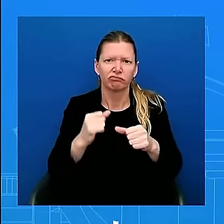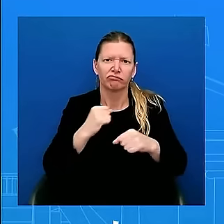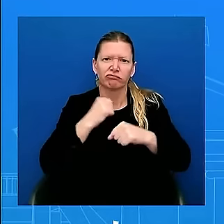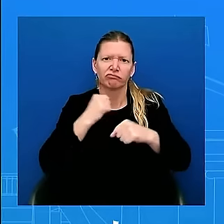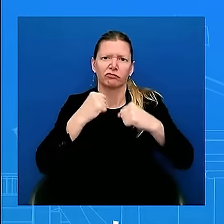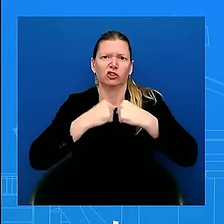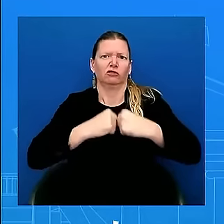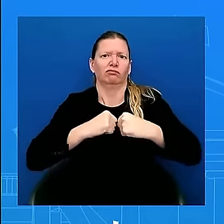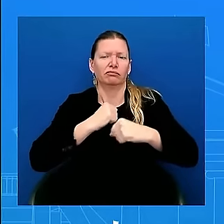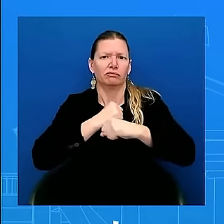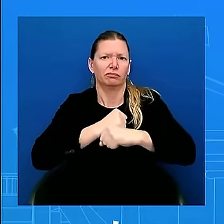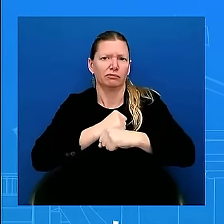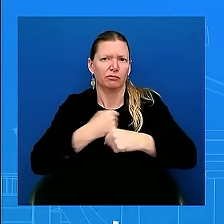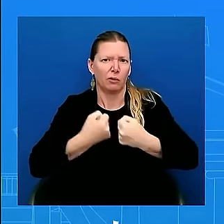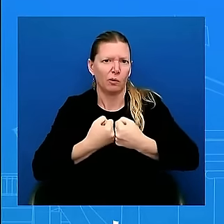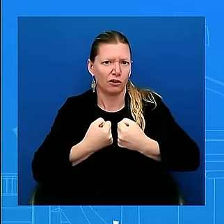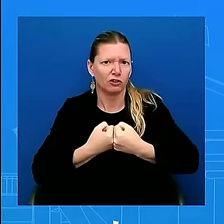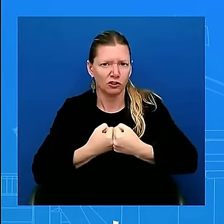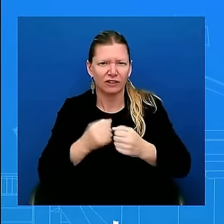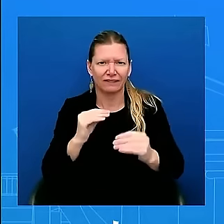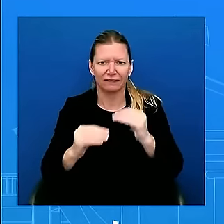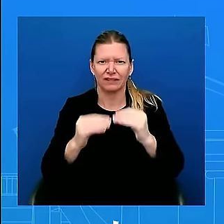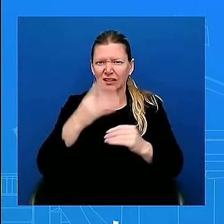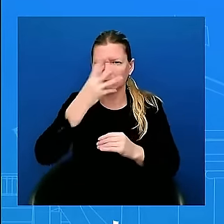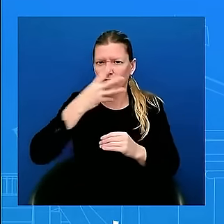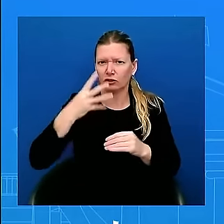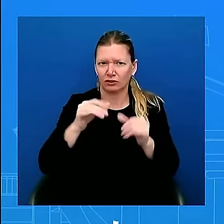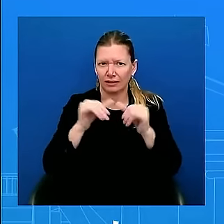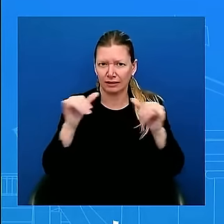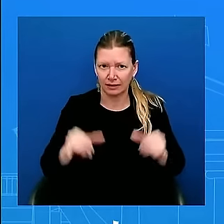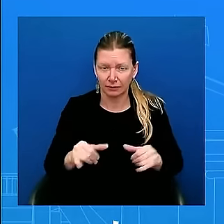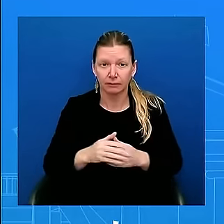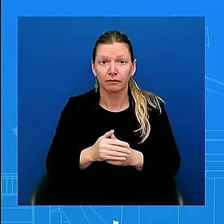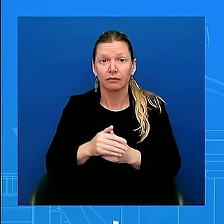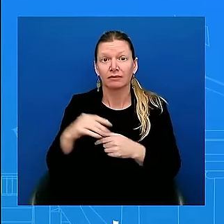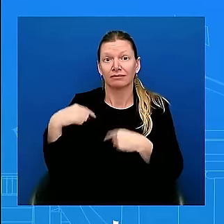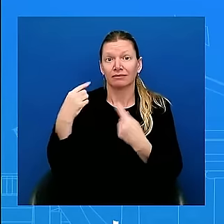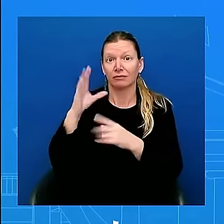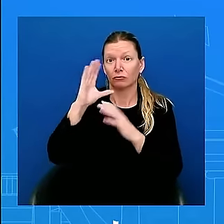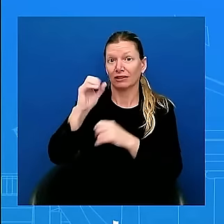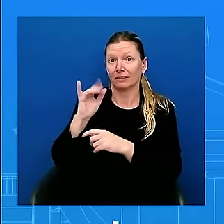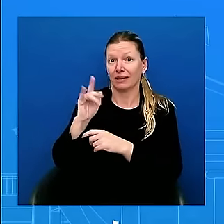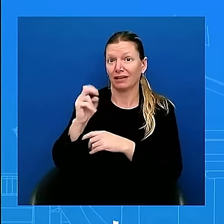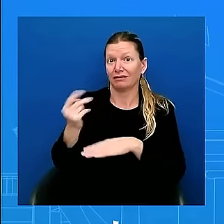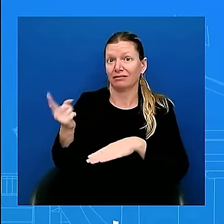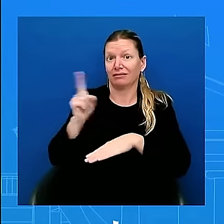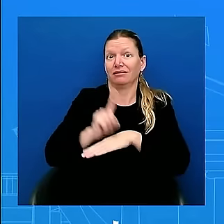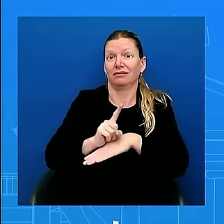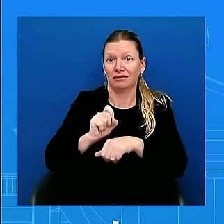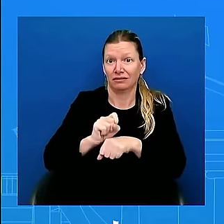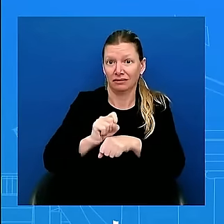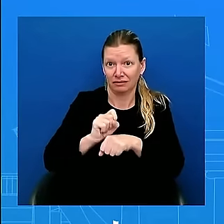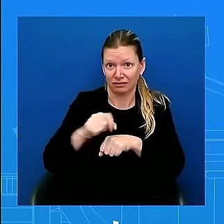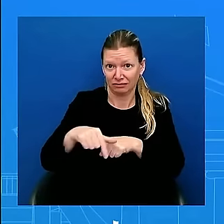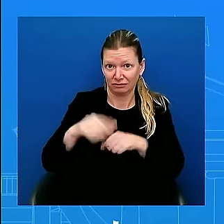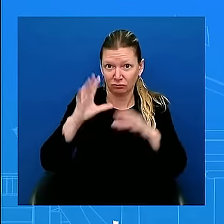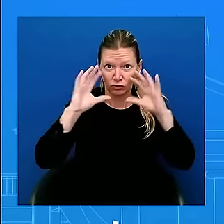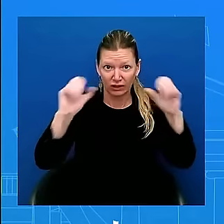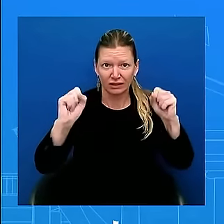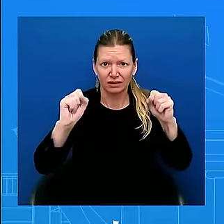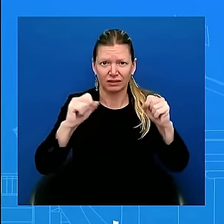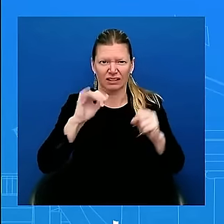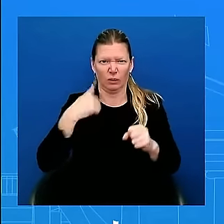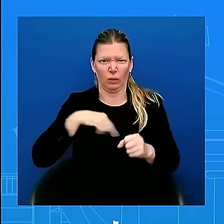since the Great Depression. But as the President said last night during his Oval Office address, and as today's GDP report